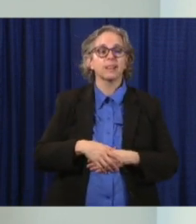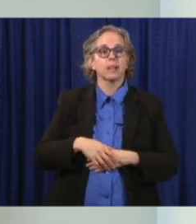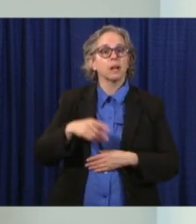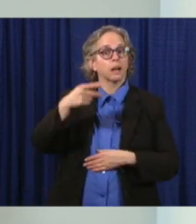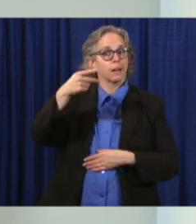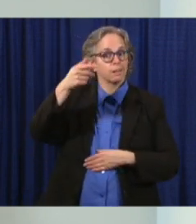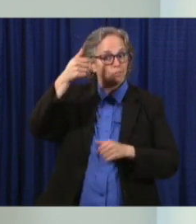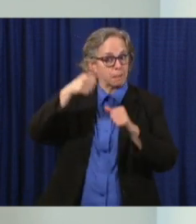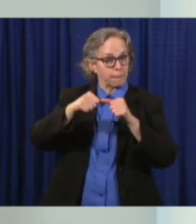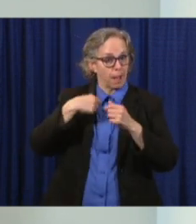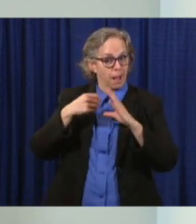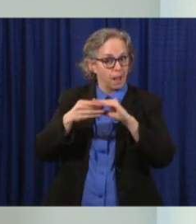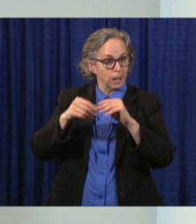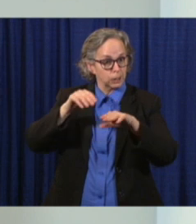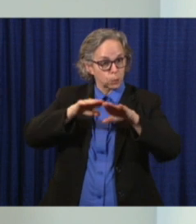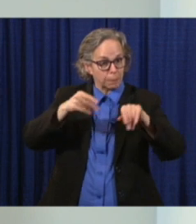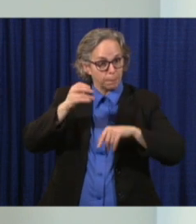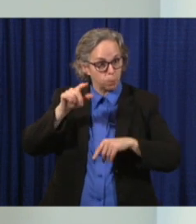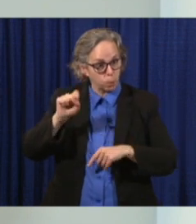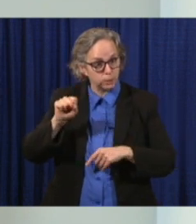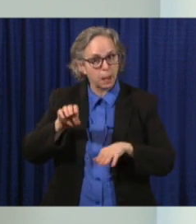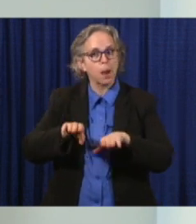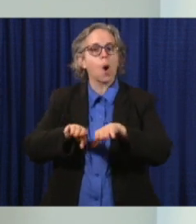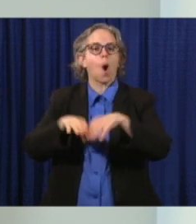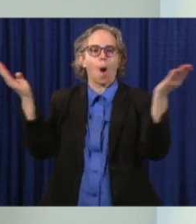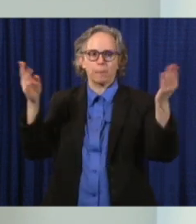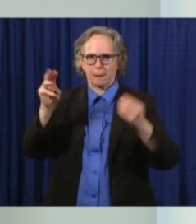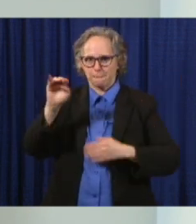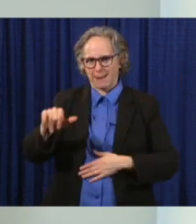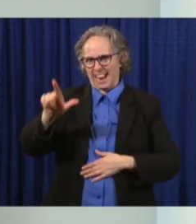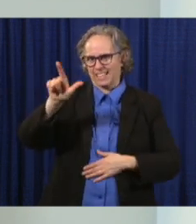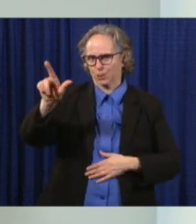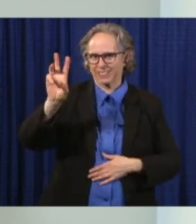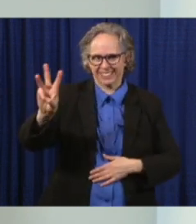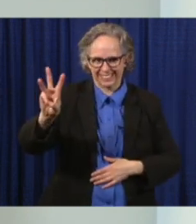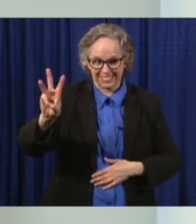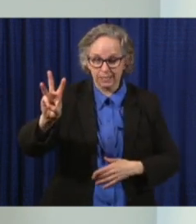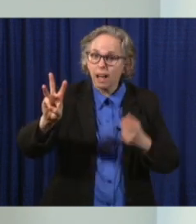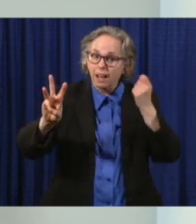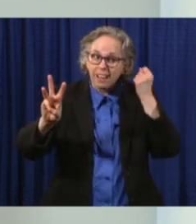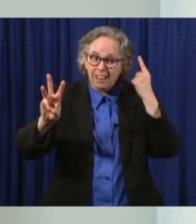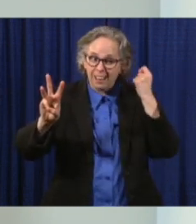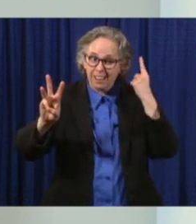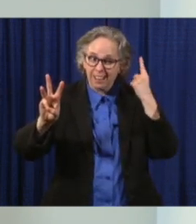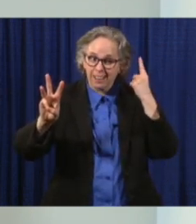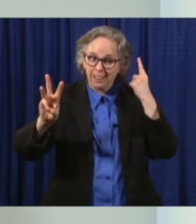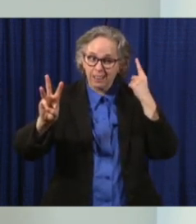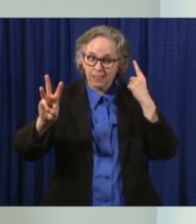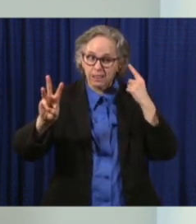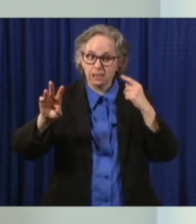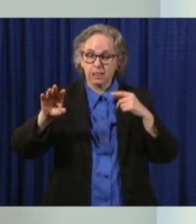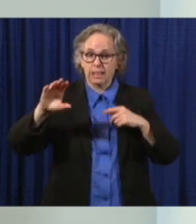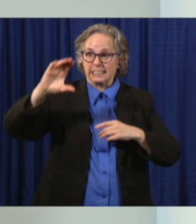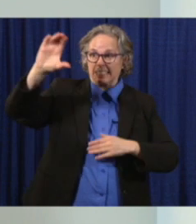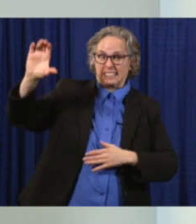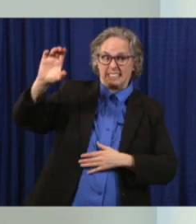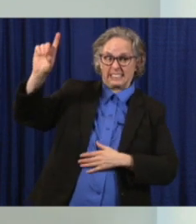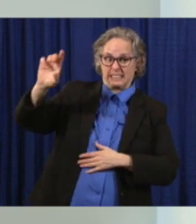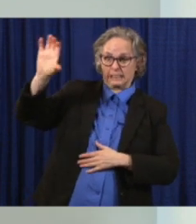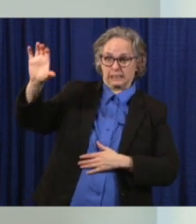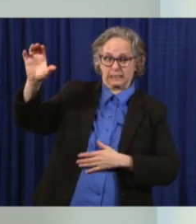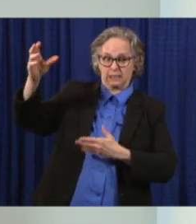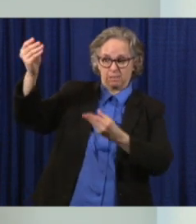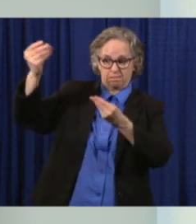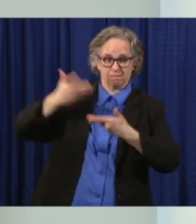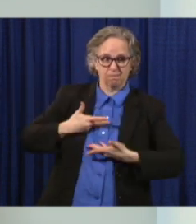the 26th as well. I want to read directly from the CDC guidance on this. There is no evidence that the virus that causes COVID